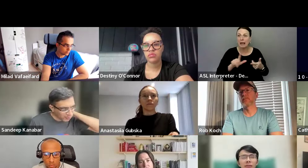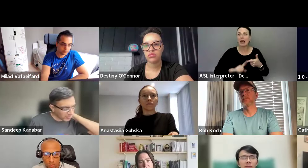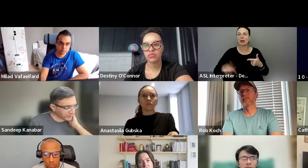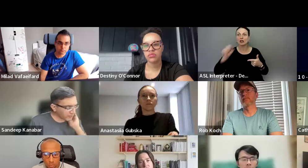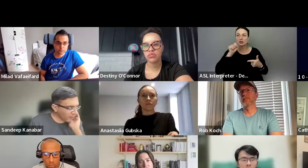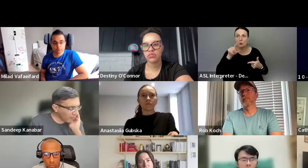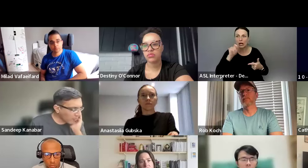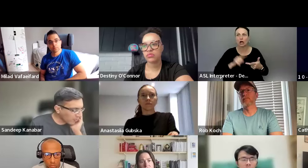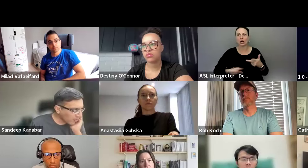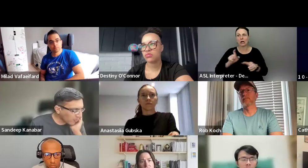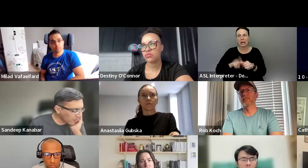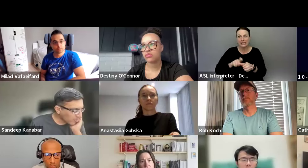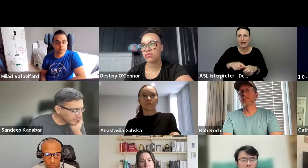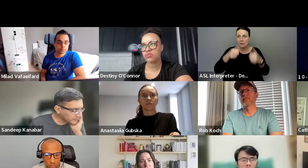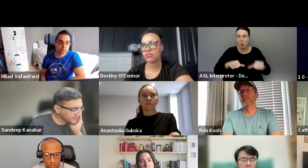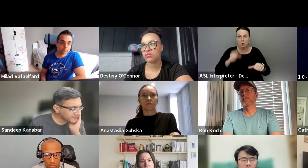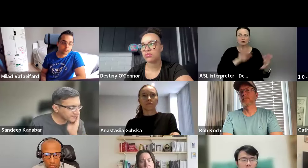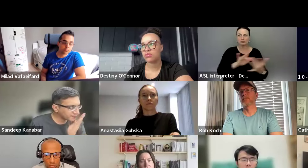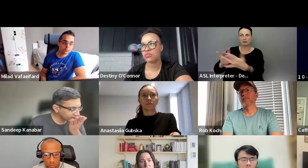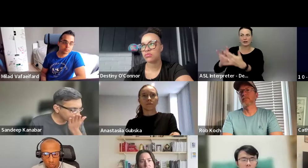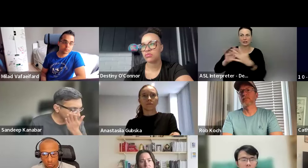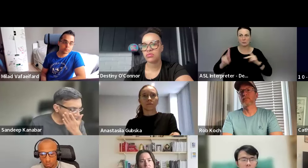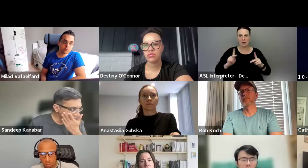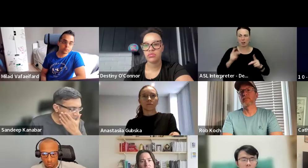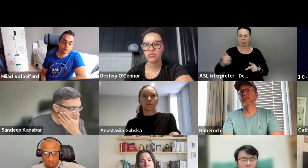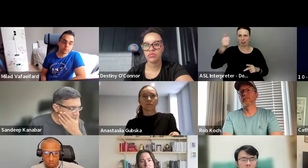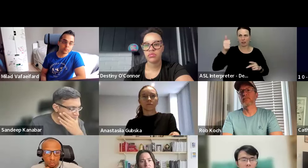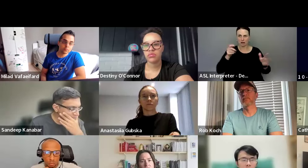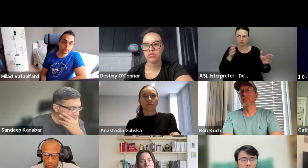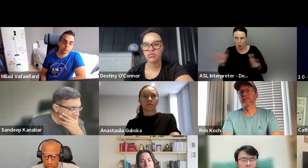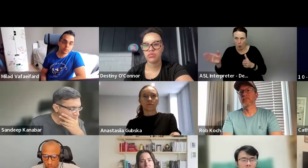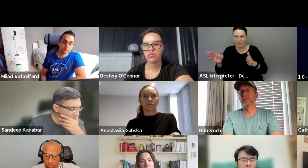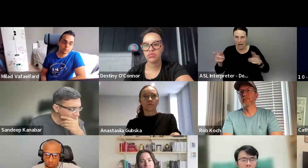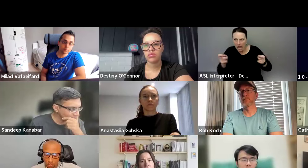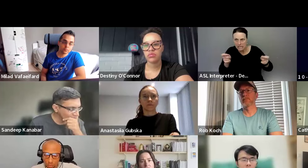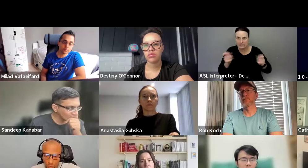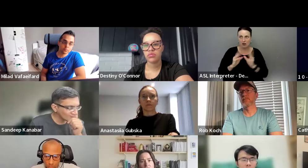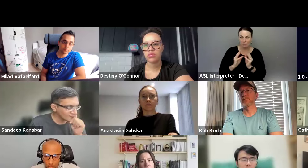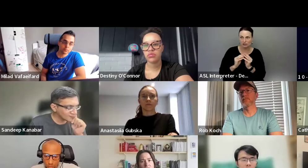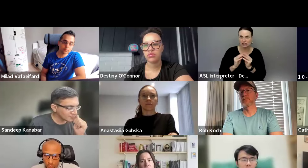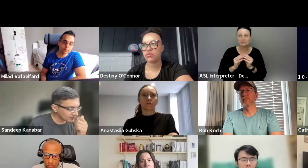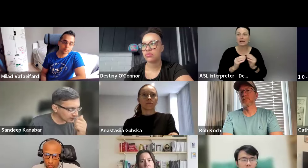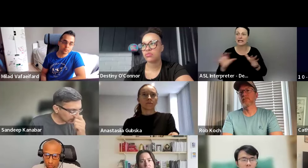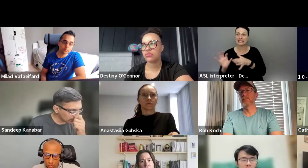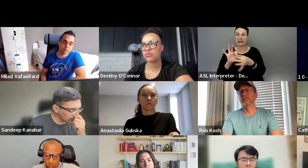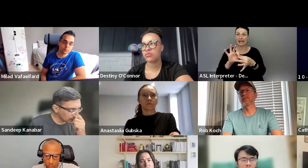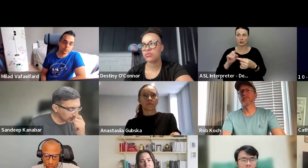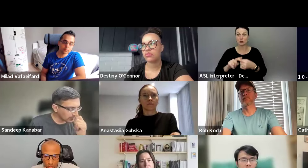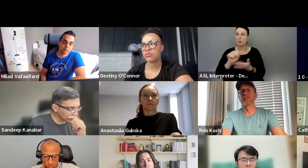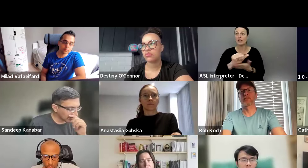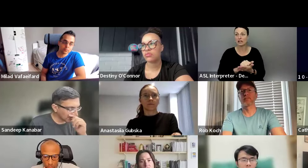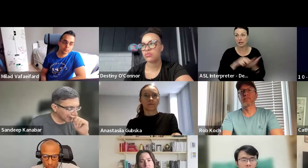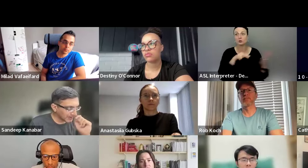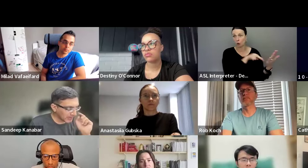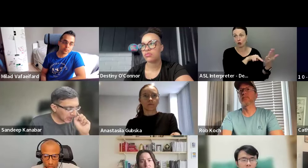uh, to reach organizers. Um, so it's all linked in the agenda. Uh, so please, uh, yeah, have a